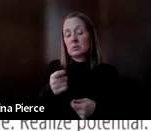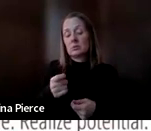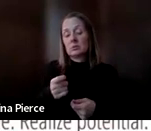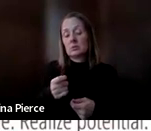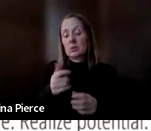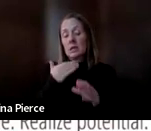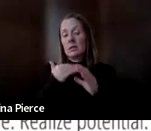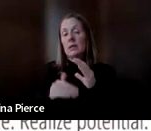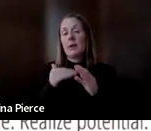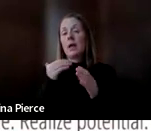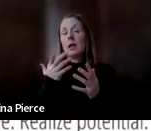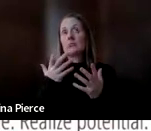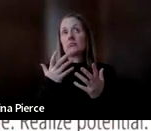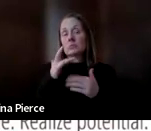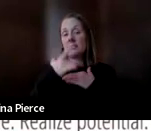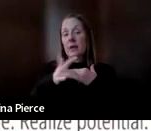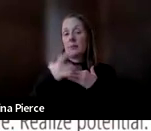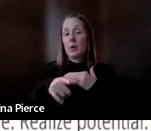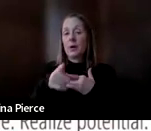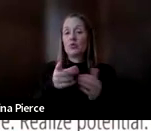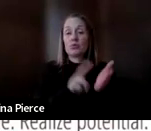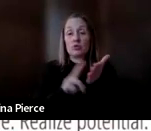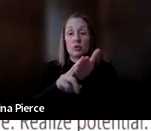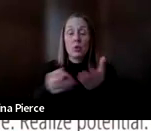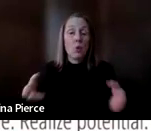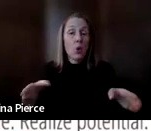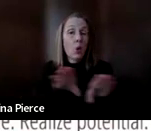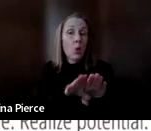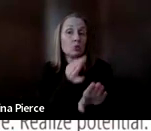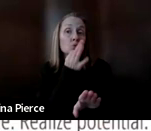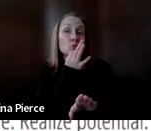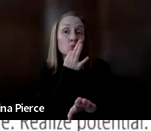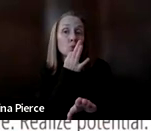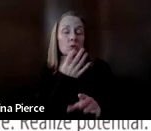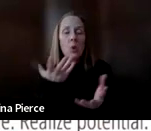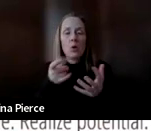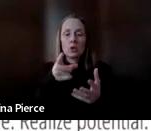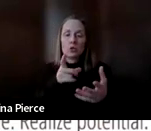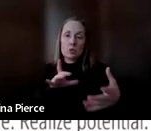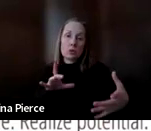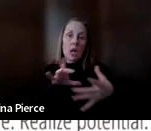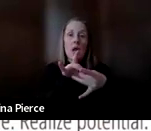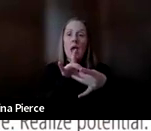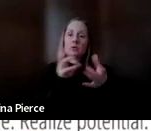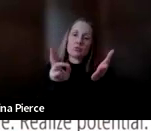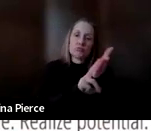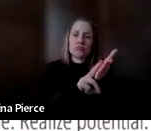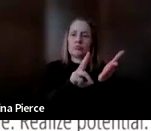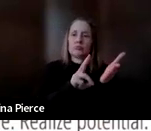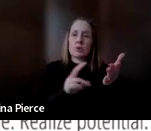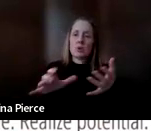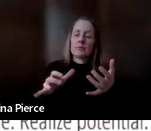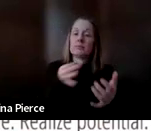registration for both of these events is closing soon. So I would love to get you connected and registered as soon as possible if you're interested.